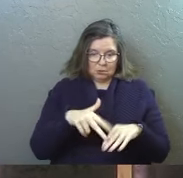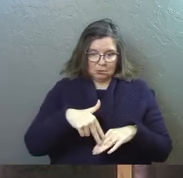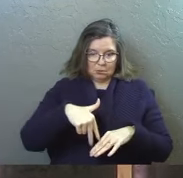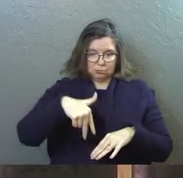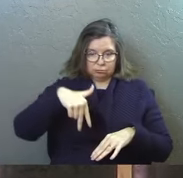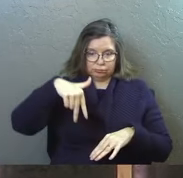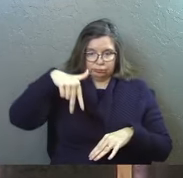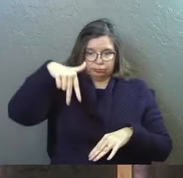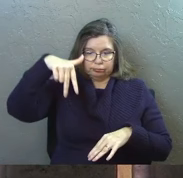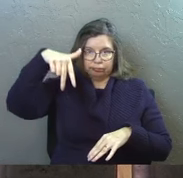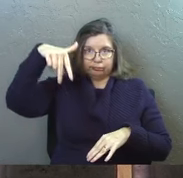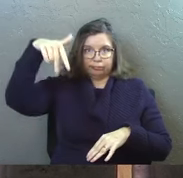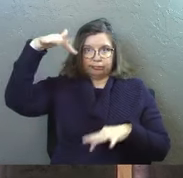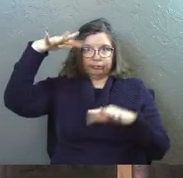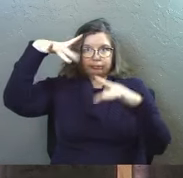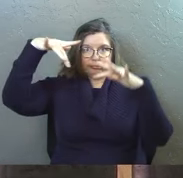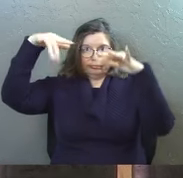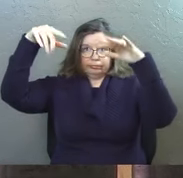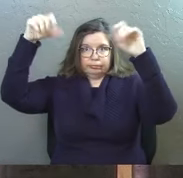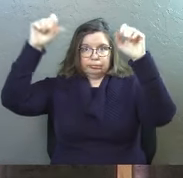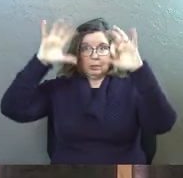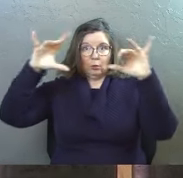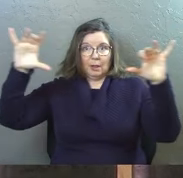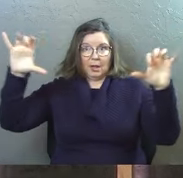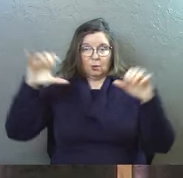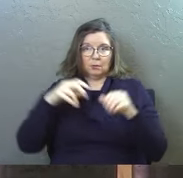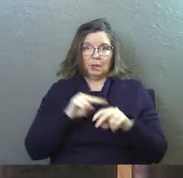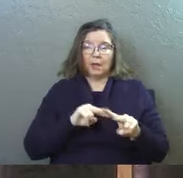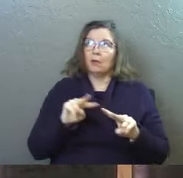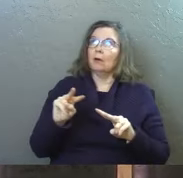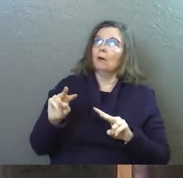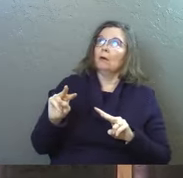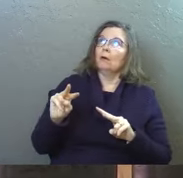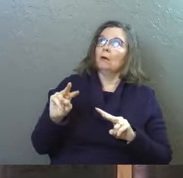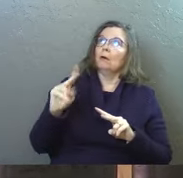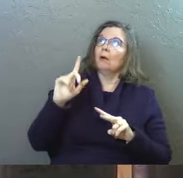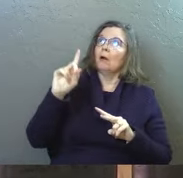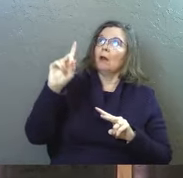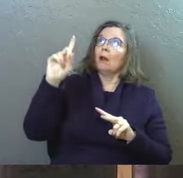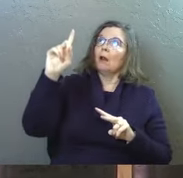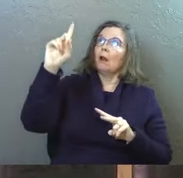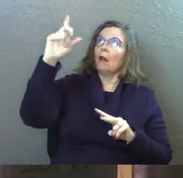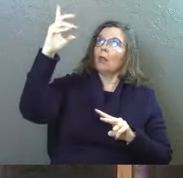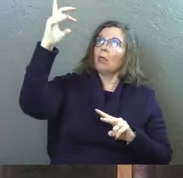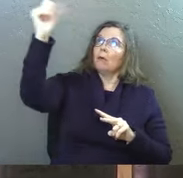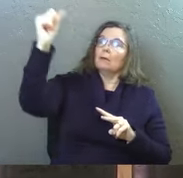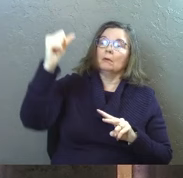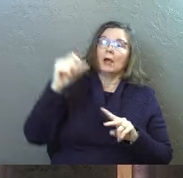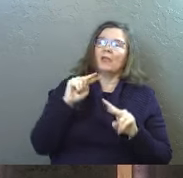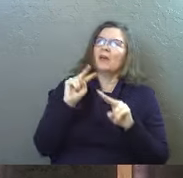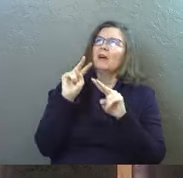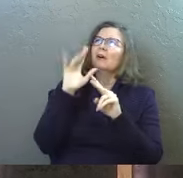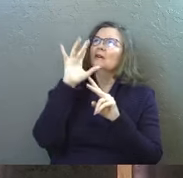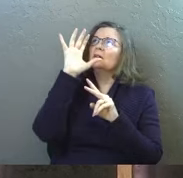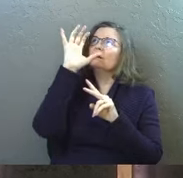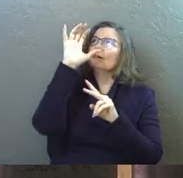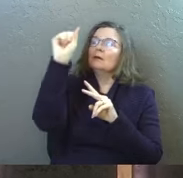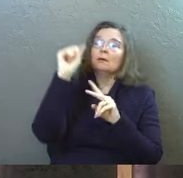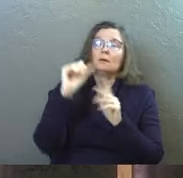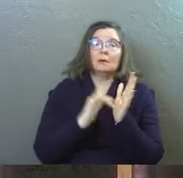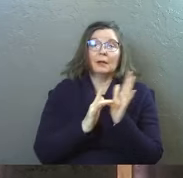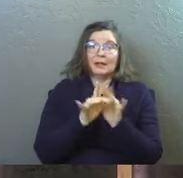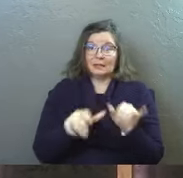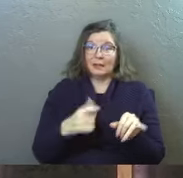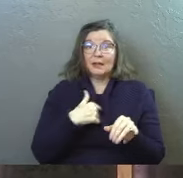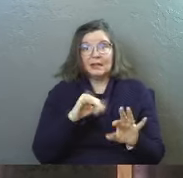levitates, amen? Just a little detail. And they could no longer see him. And as they strained to see him rising into heaven, which by the